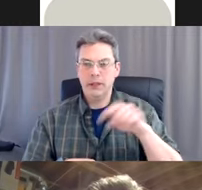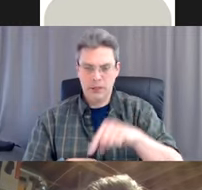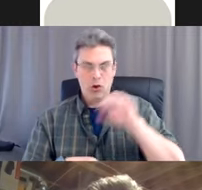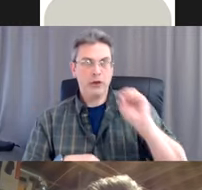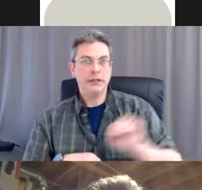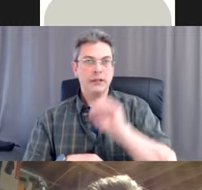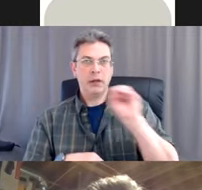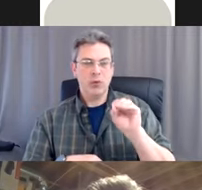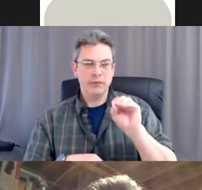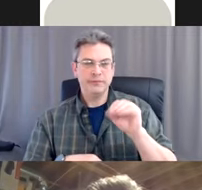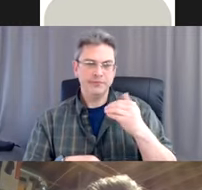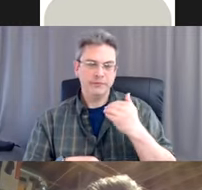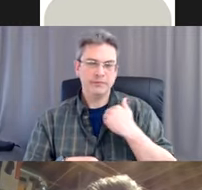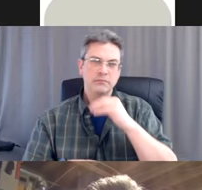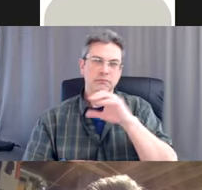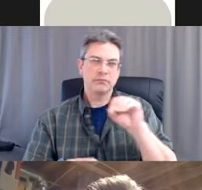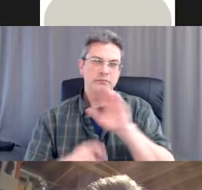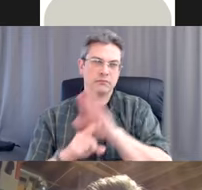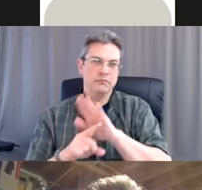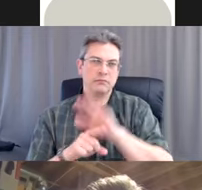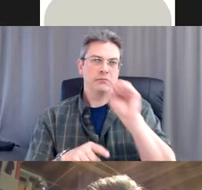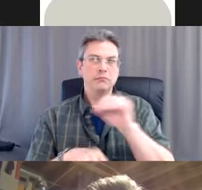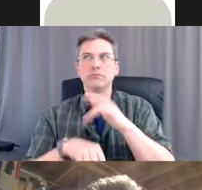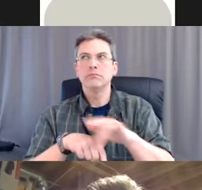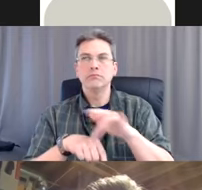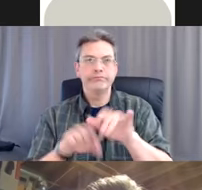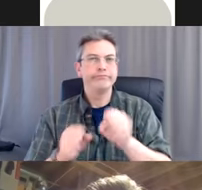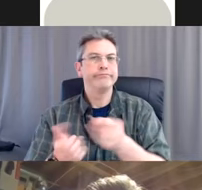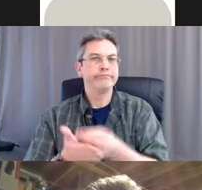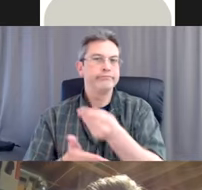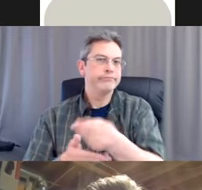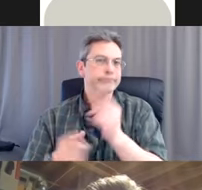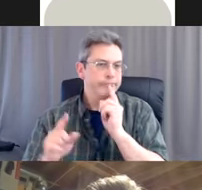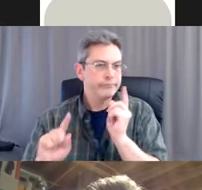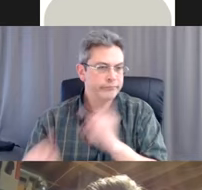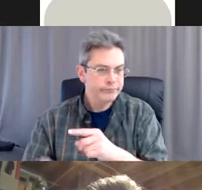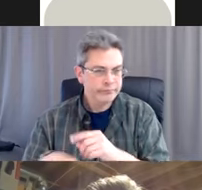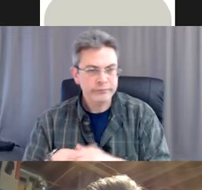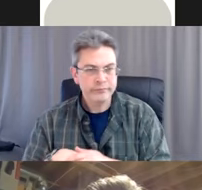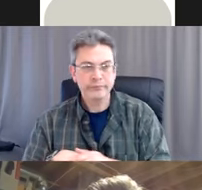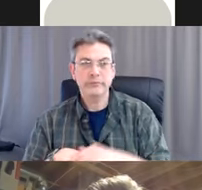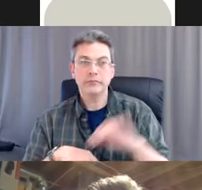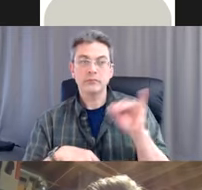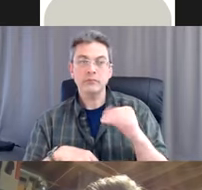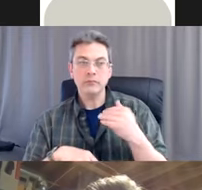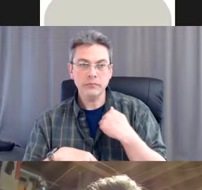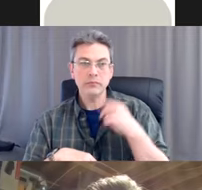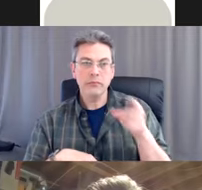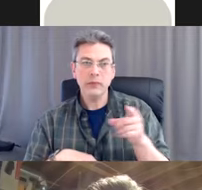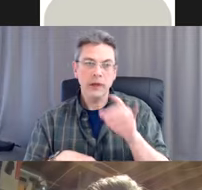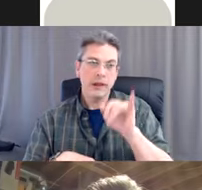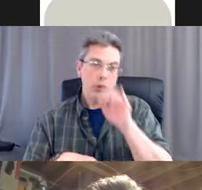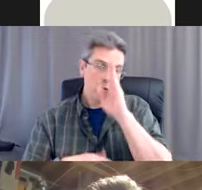companies for Ontario. And also, um, the direct funding program has put together some consumer